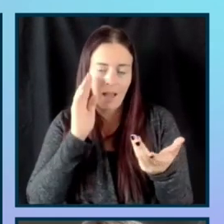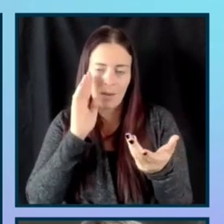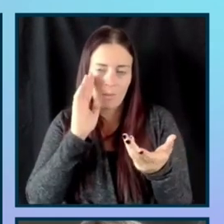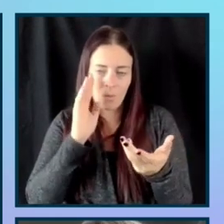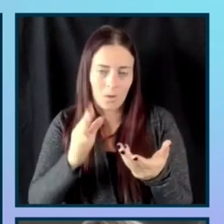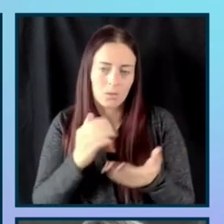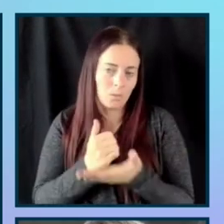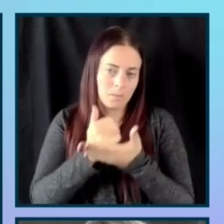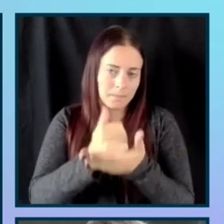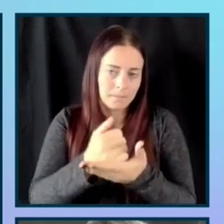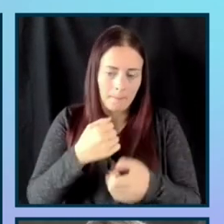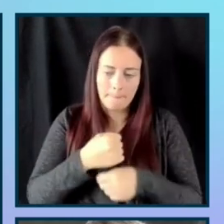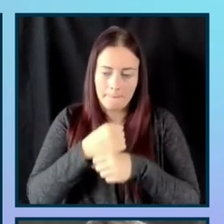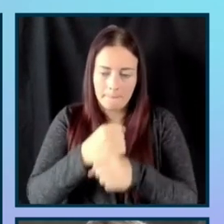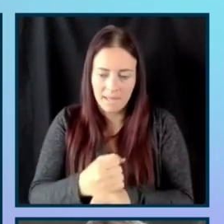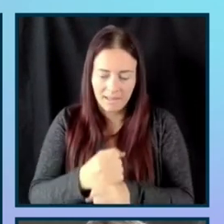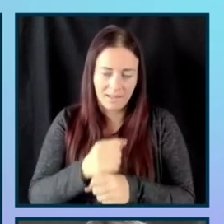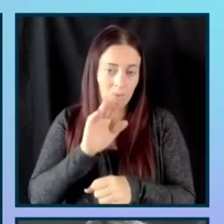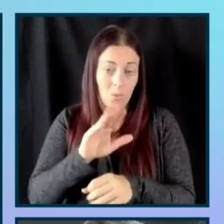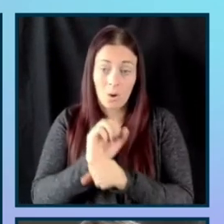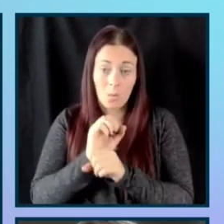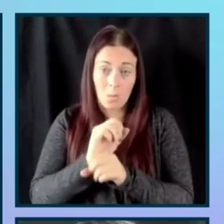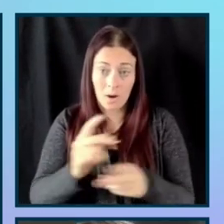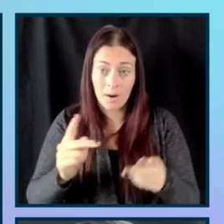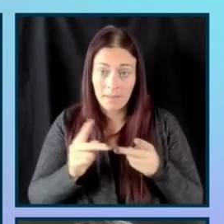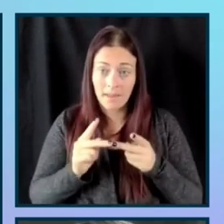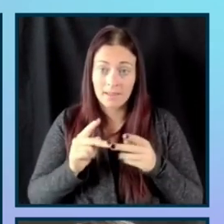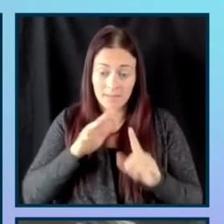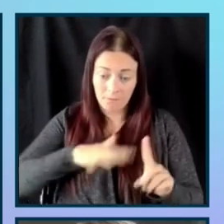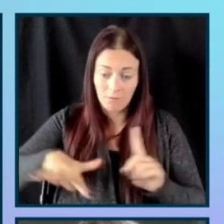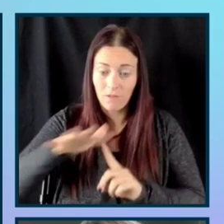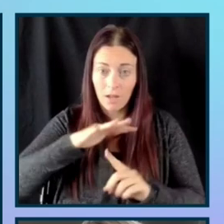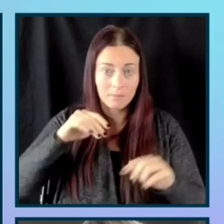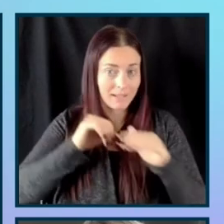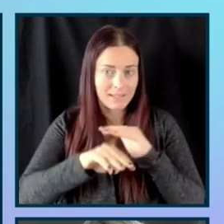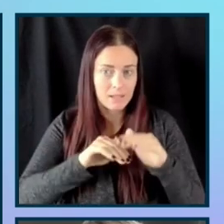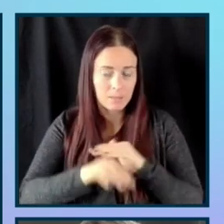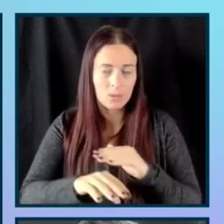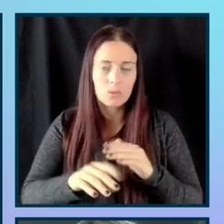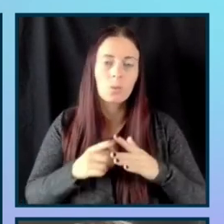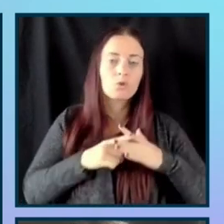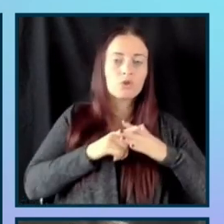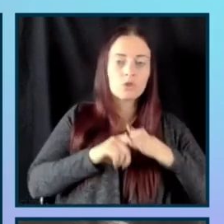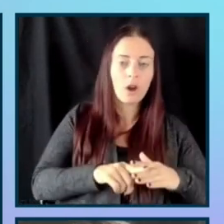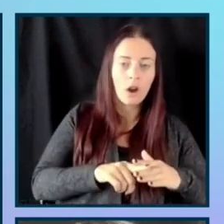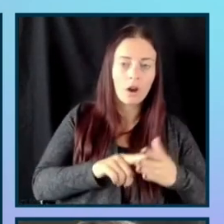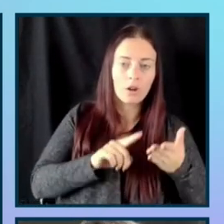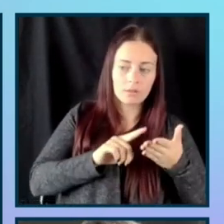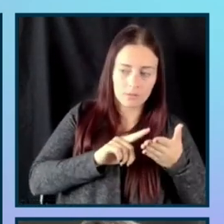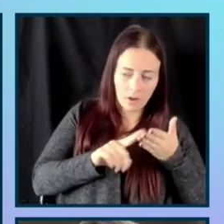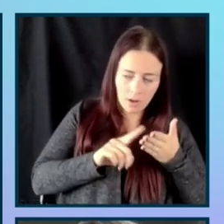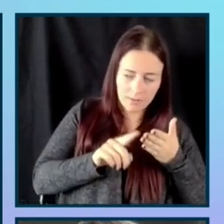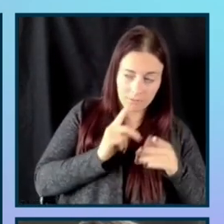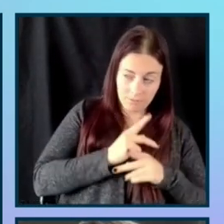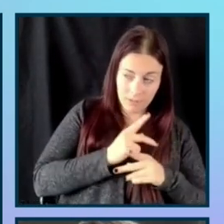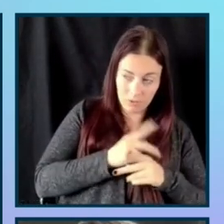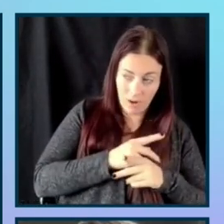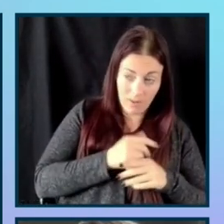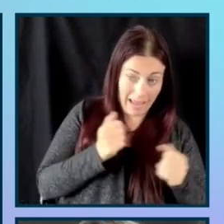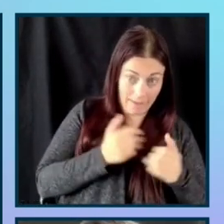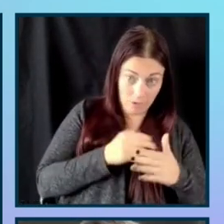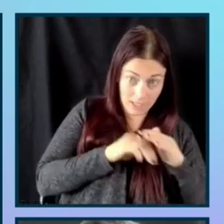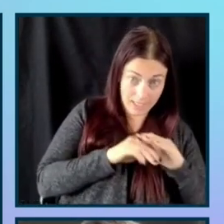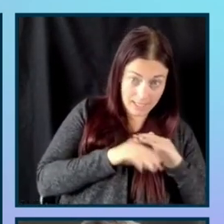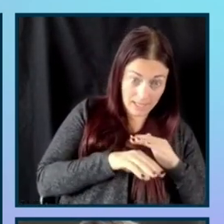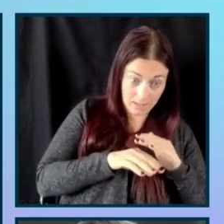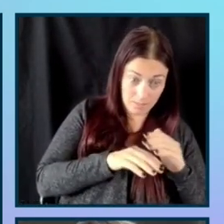um, workplace. So you would want to start off with an audit and looking at that, and then going into a diverse hiring,